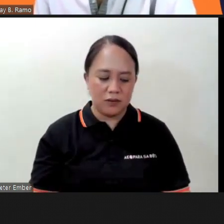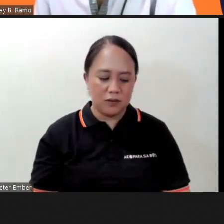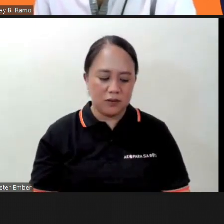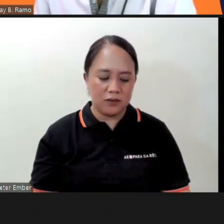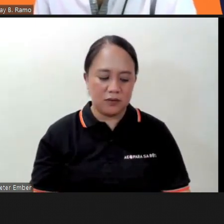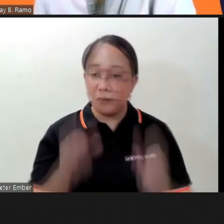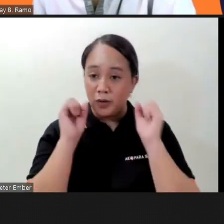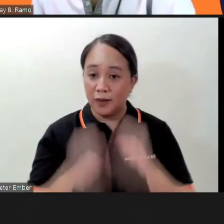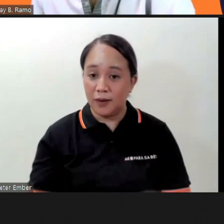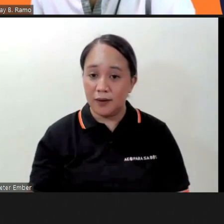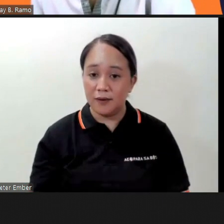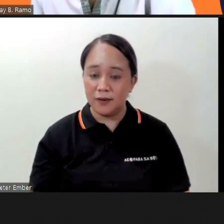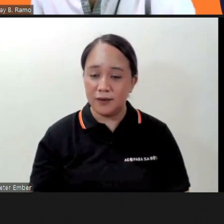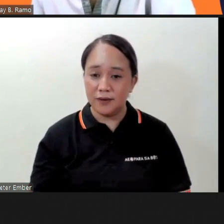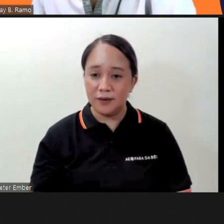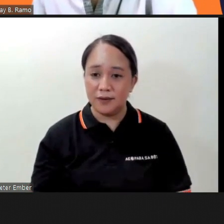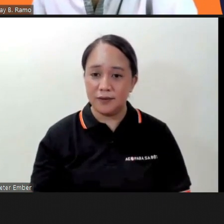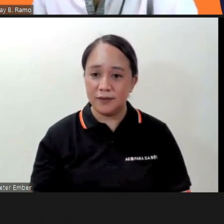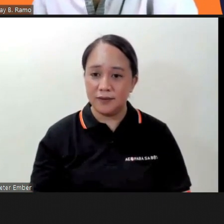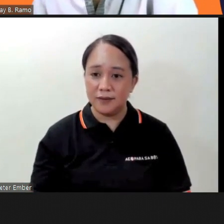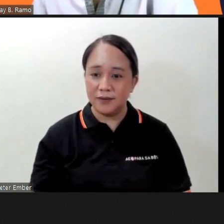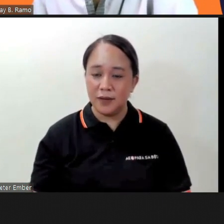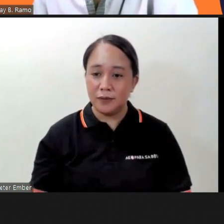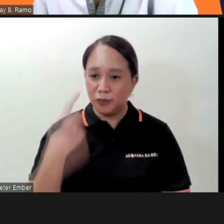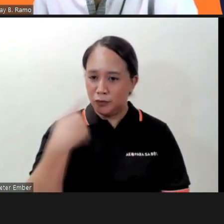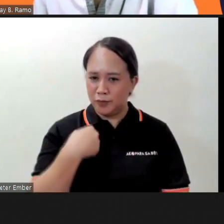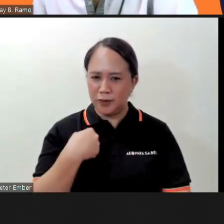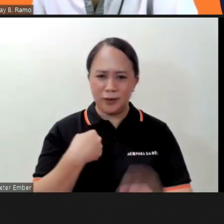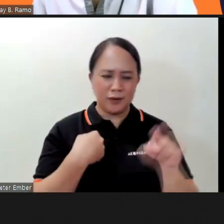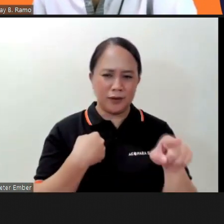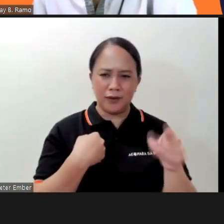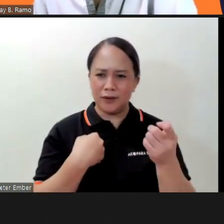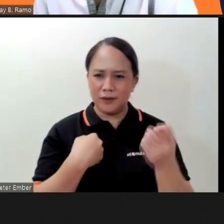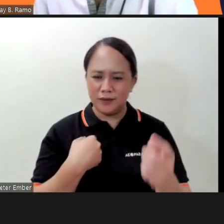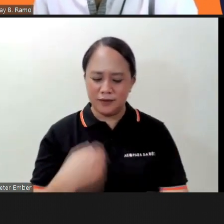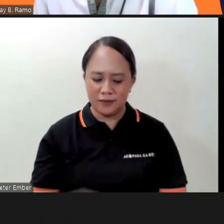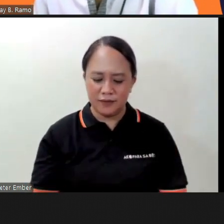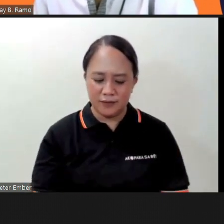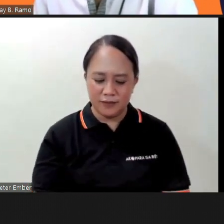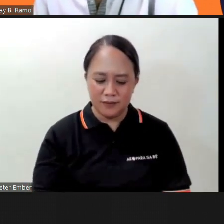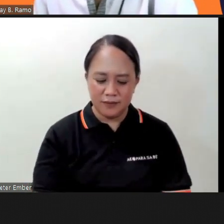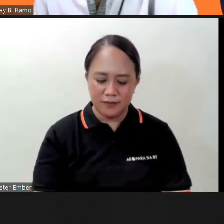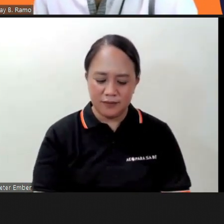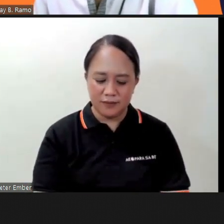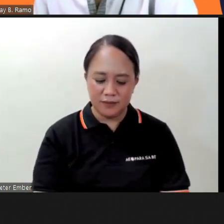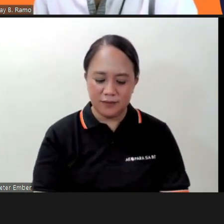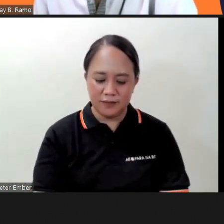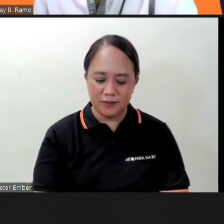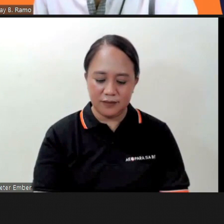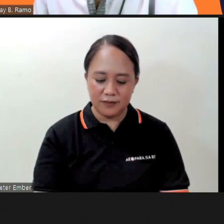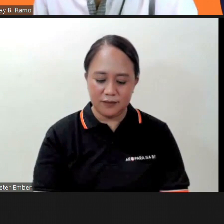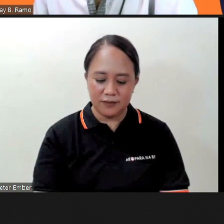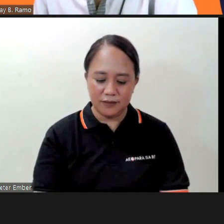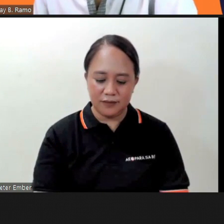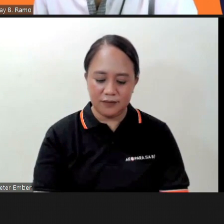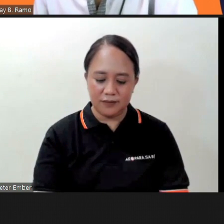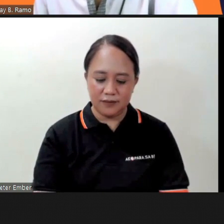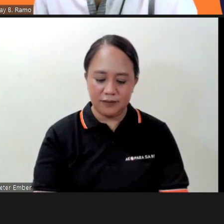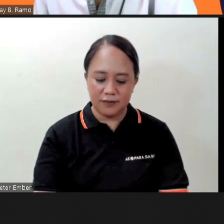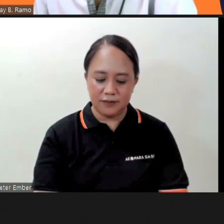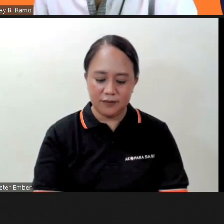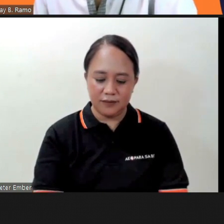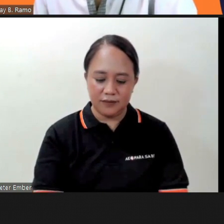possible at all so is that for me or yes doctor it's for you so as we know